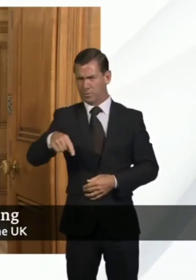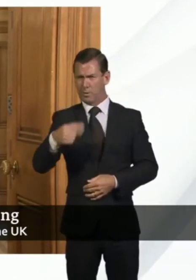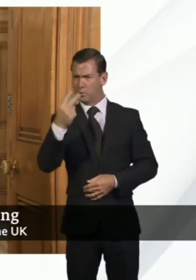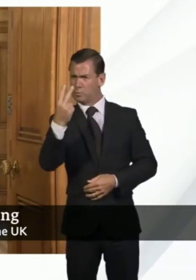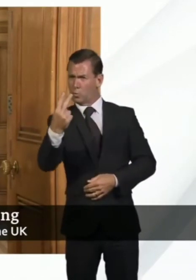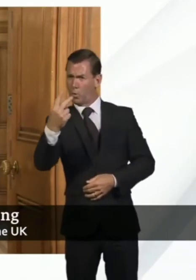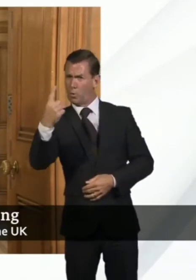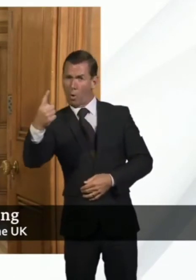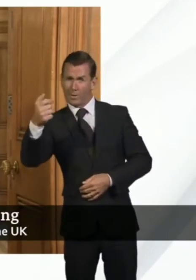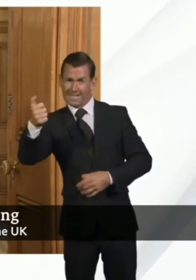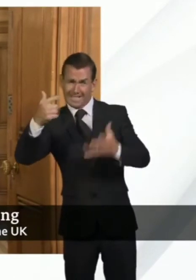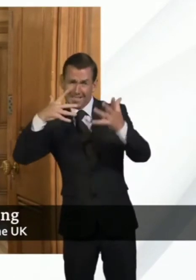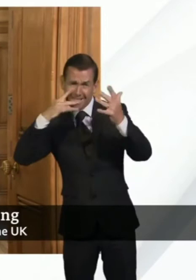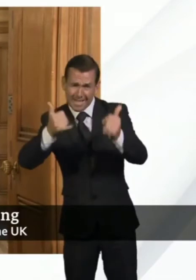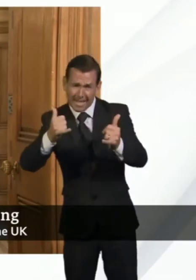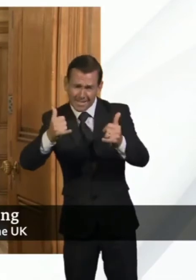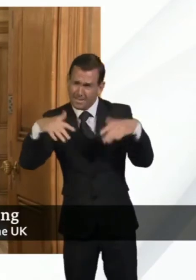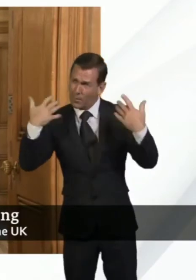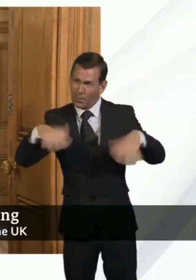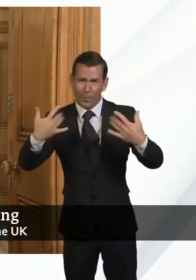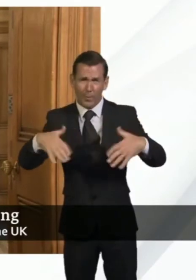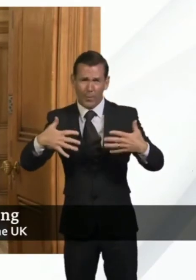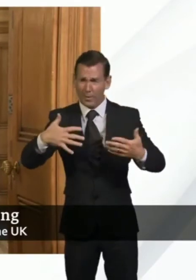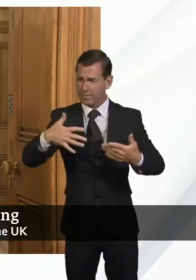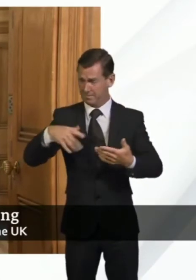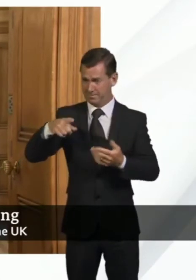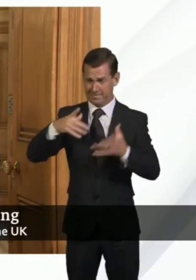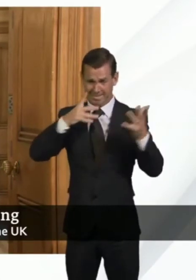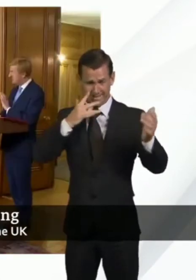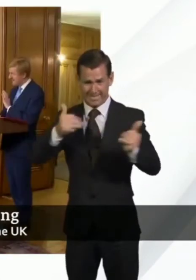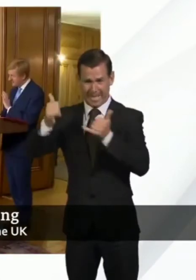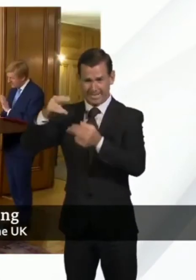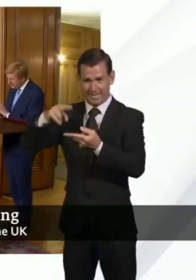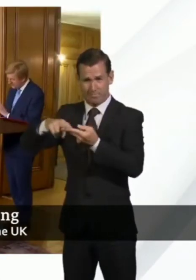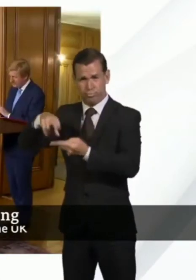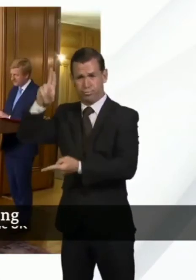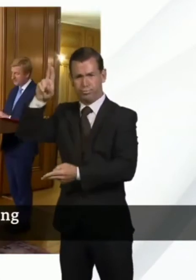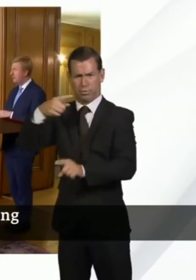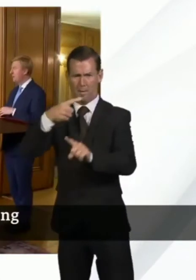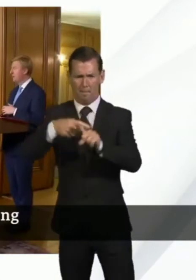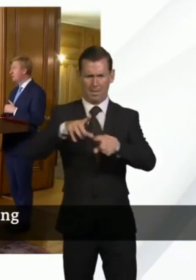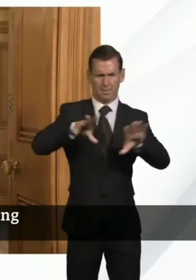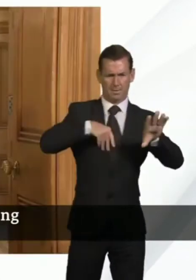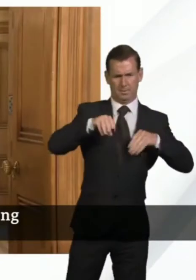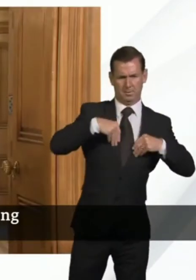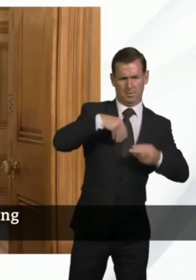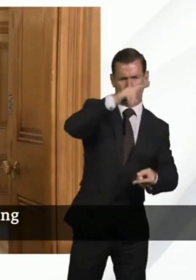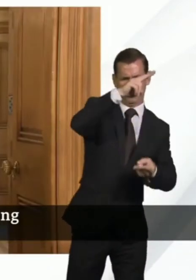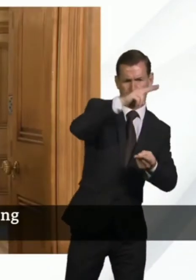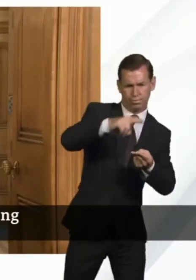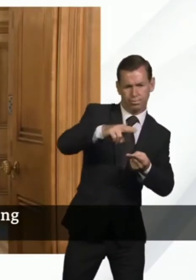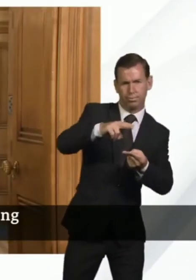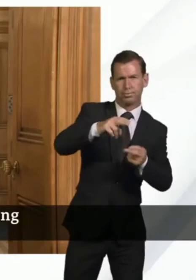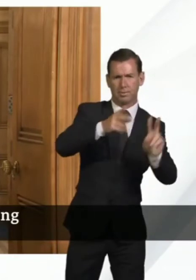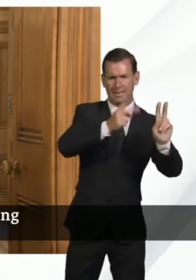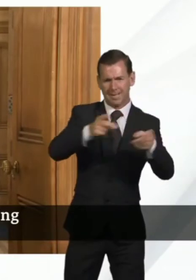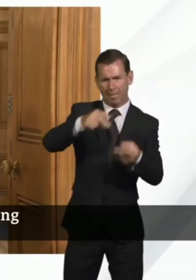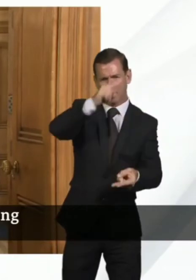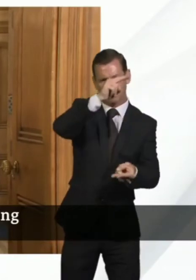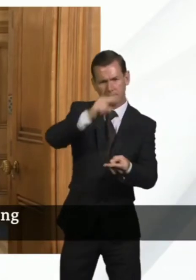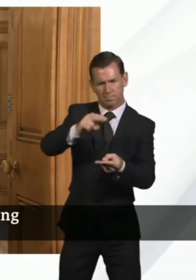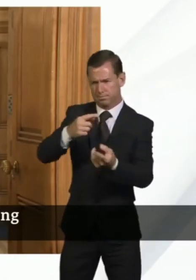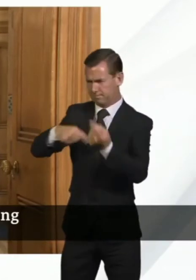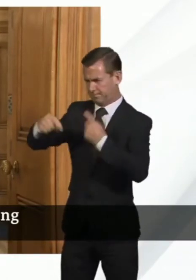tests. So it's not just the numbers that are moving in the right direction, although, of course, we have to be highly cautious about it, but also the government response